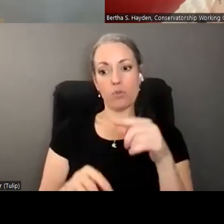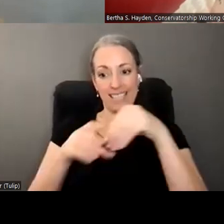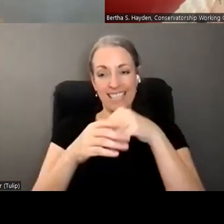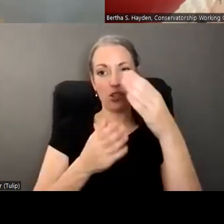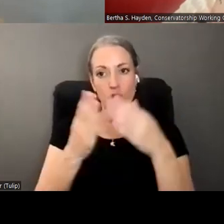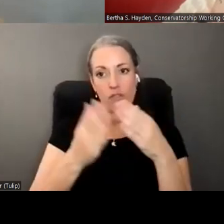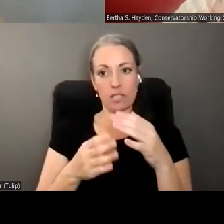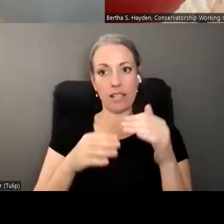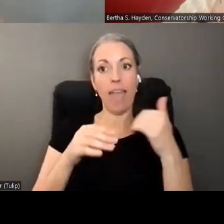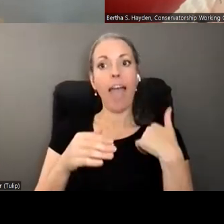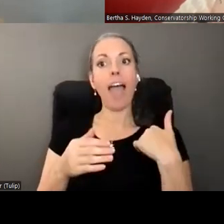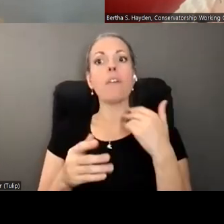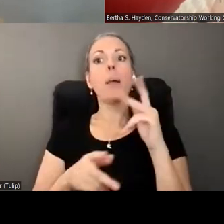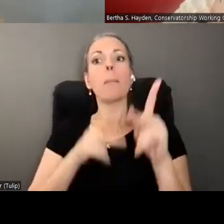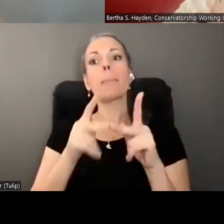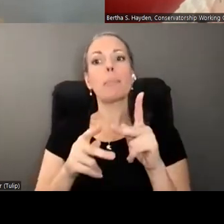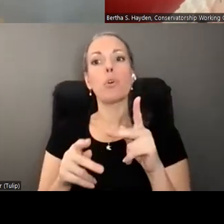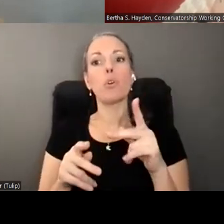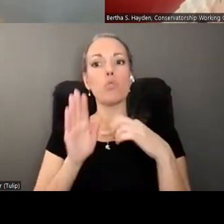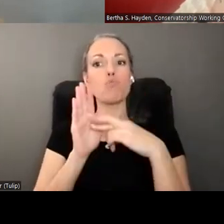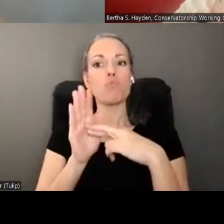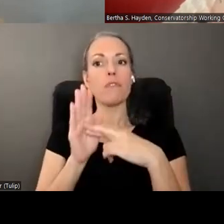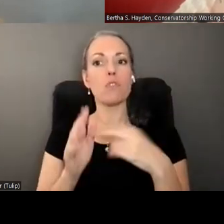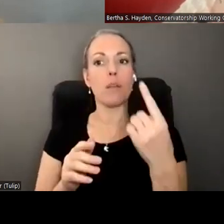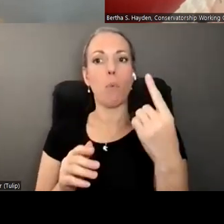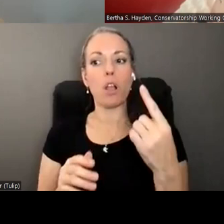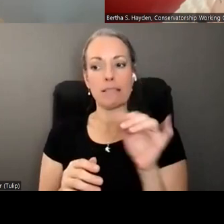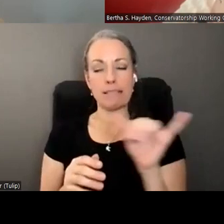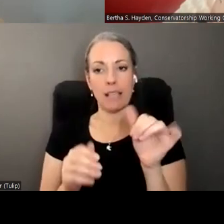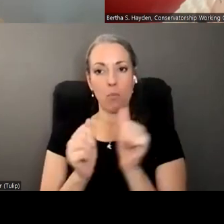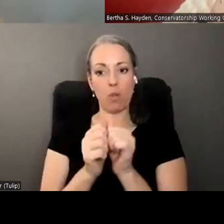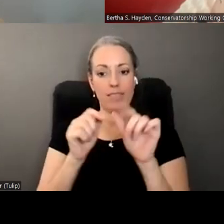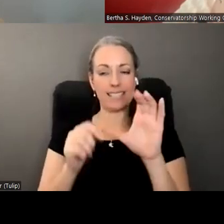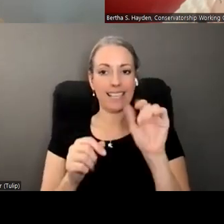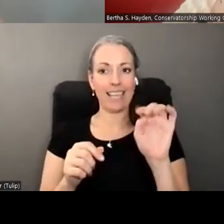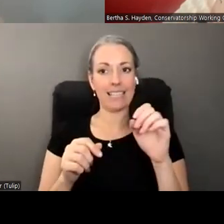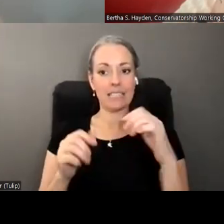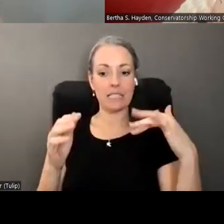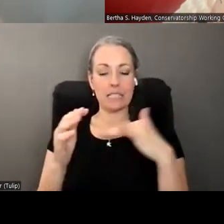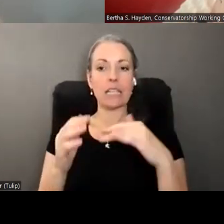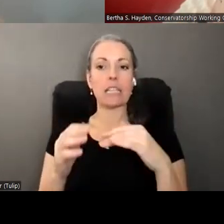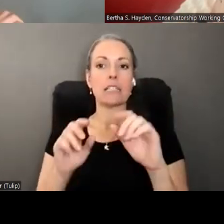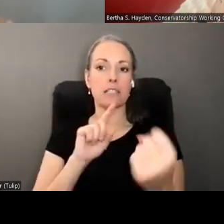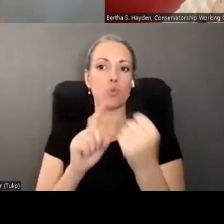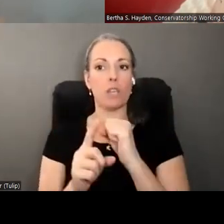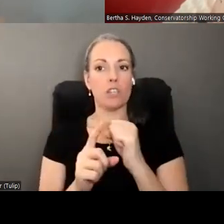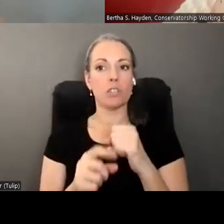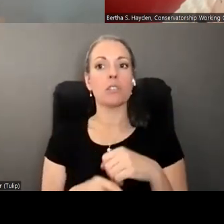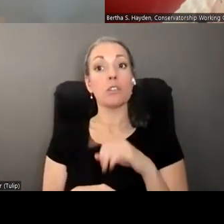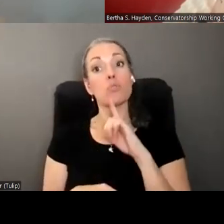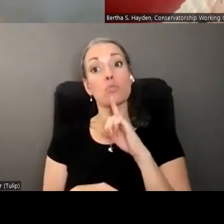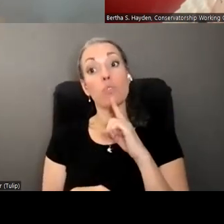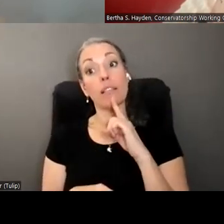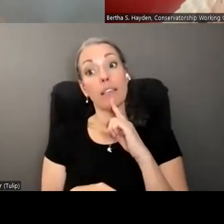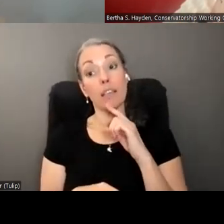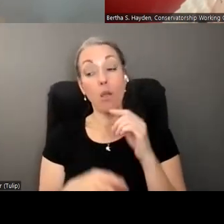having people you know refer somebody like similar to to this case study situation um to us so that's a a